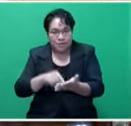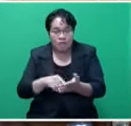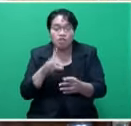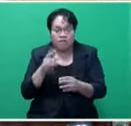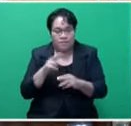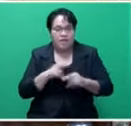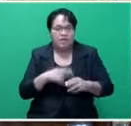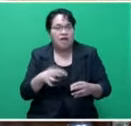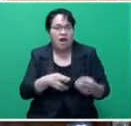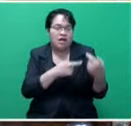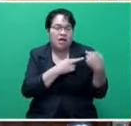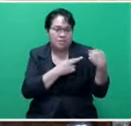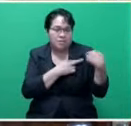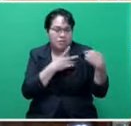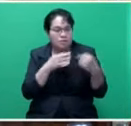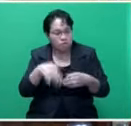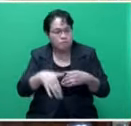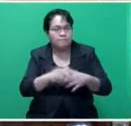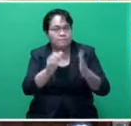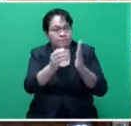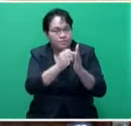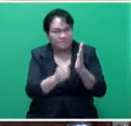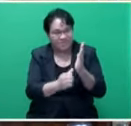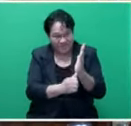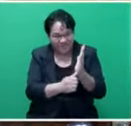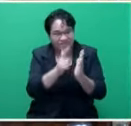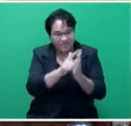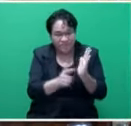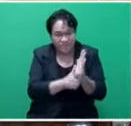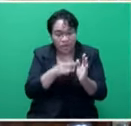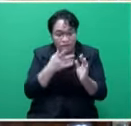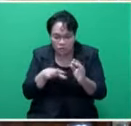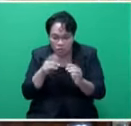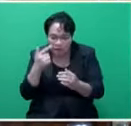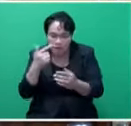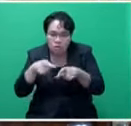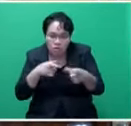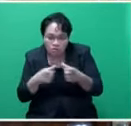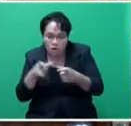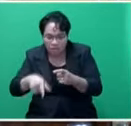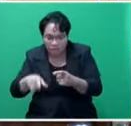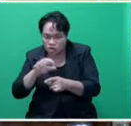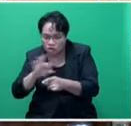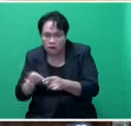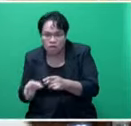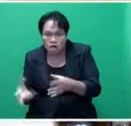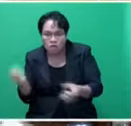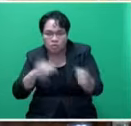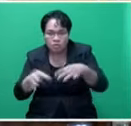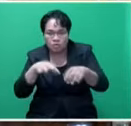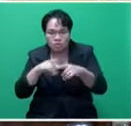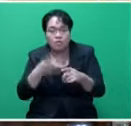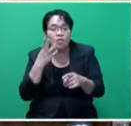obligated to implement legislative control of the list of HFCs outlined in Acts F to the Montreal Protocol by 1 Jan